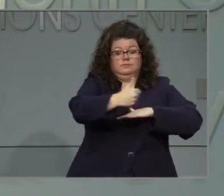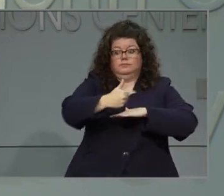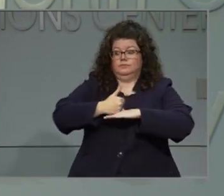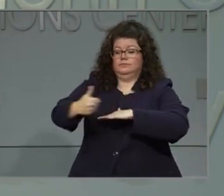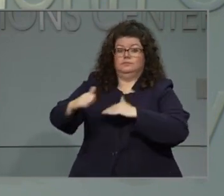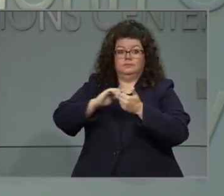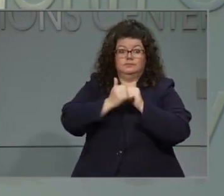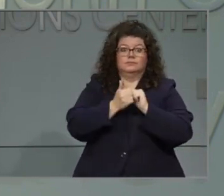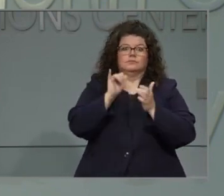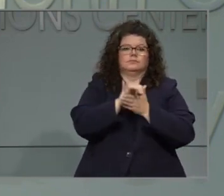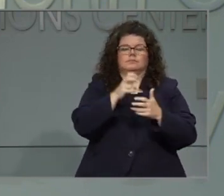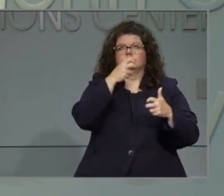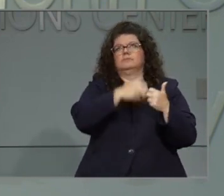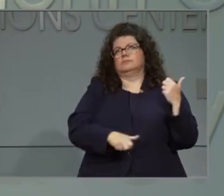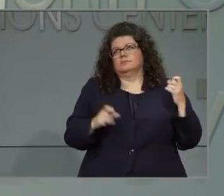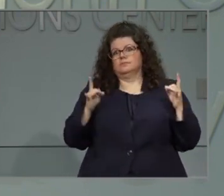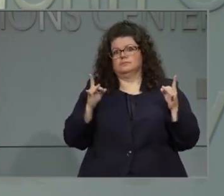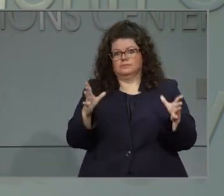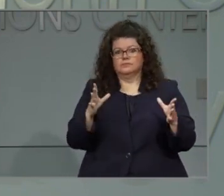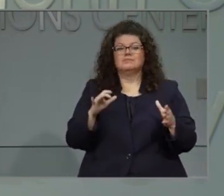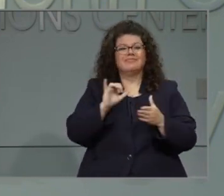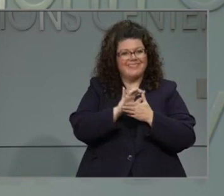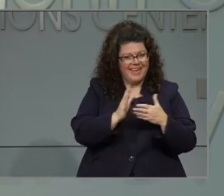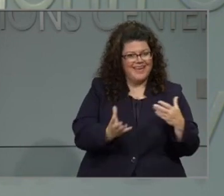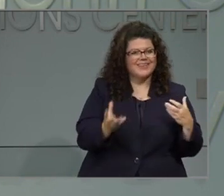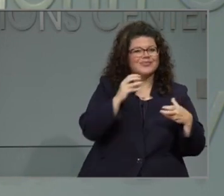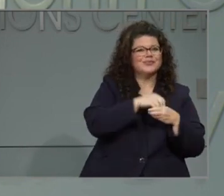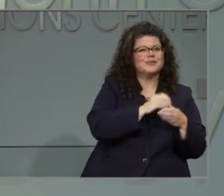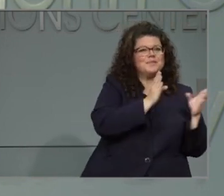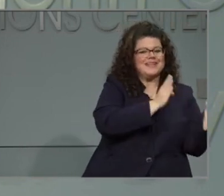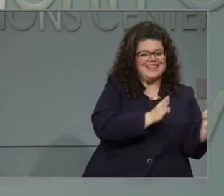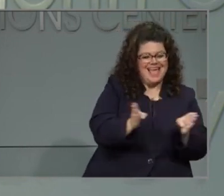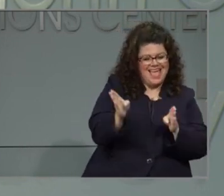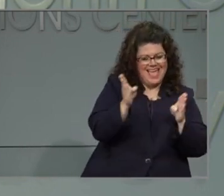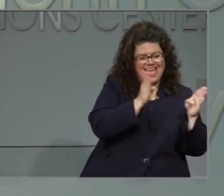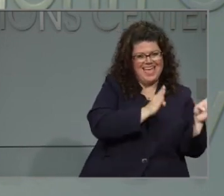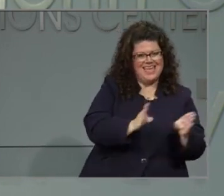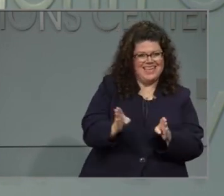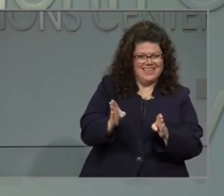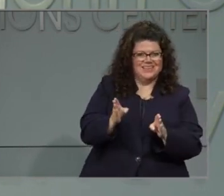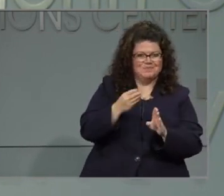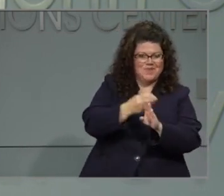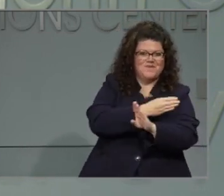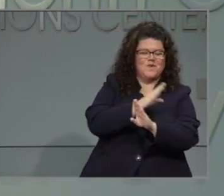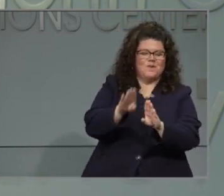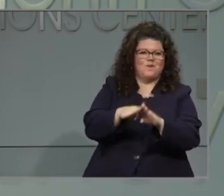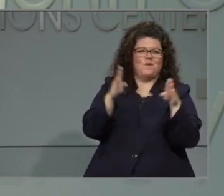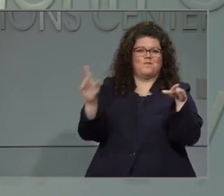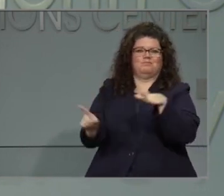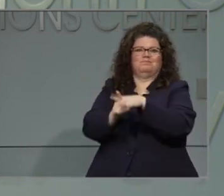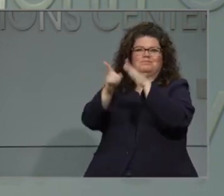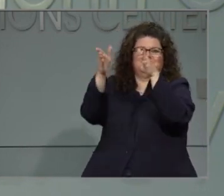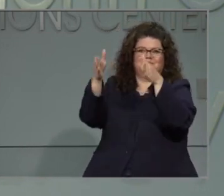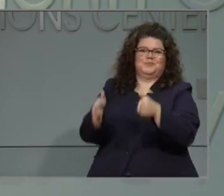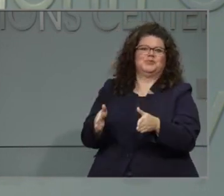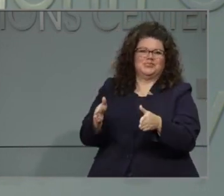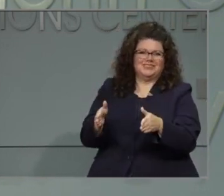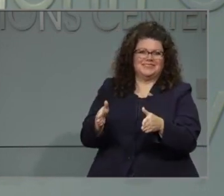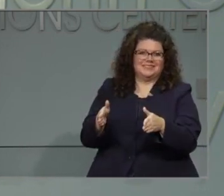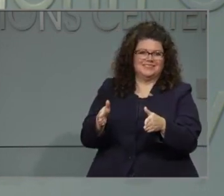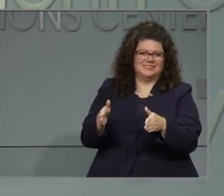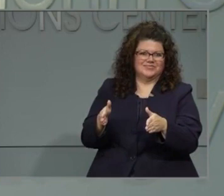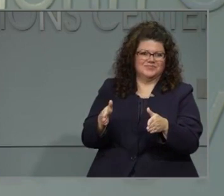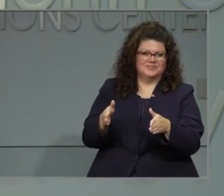that's going to be part of the planning that is going to need to take place before schools go into option A.